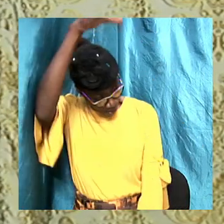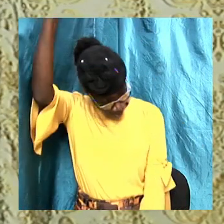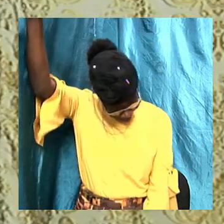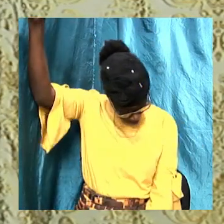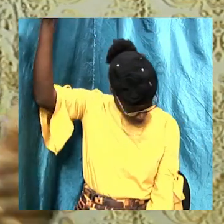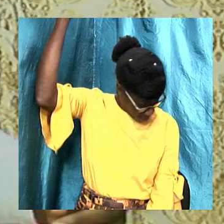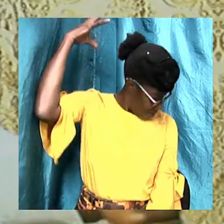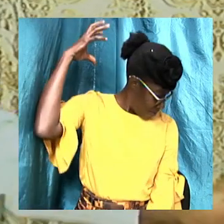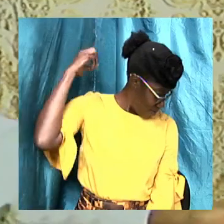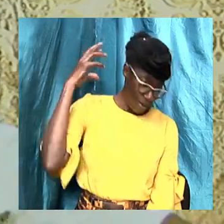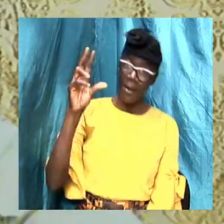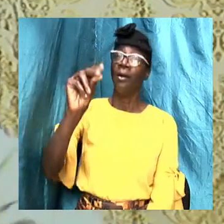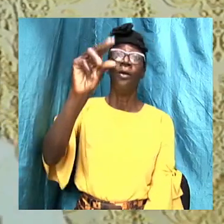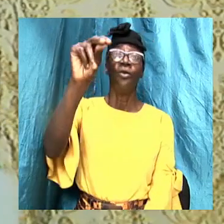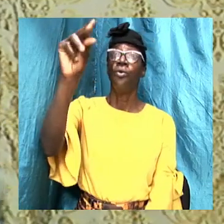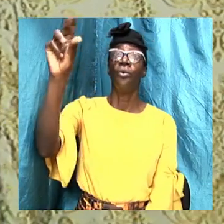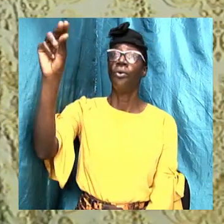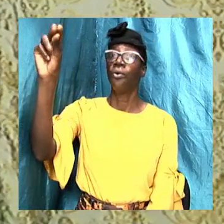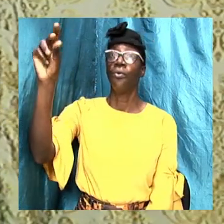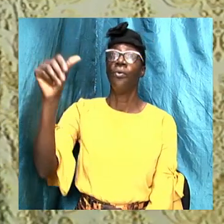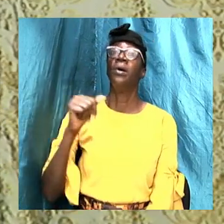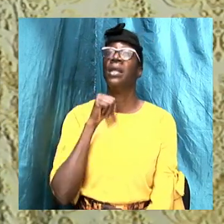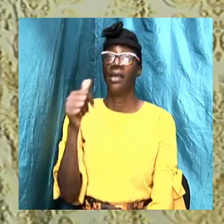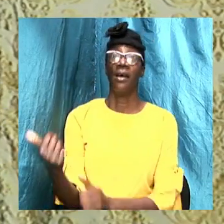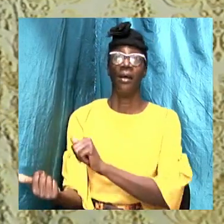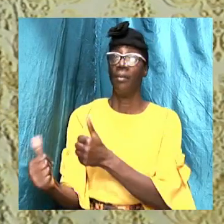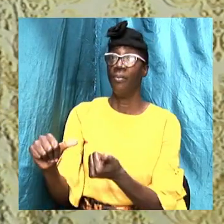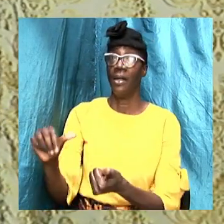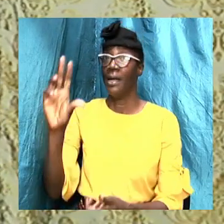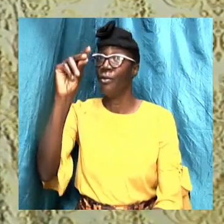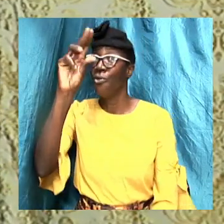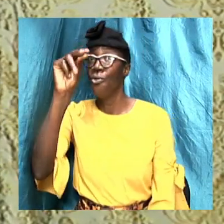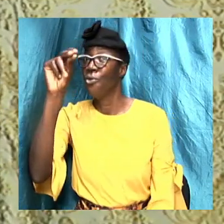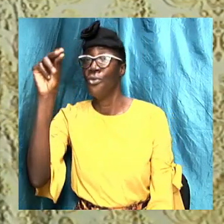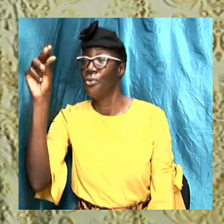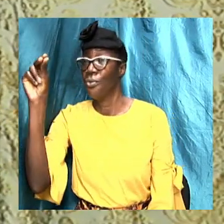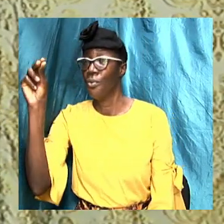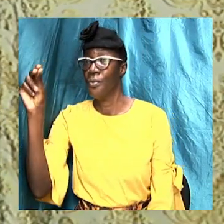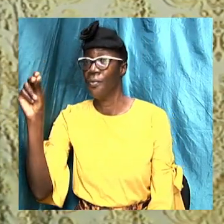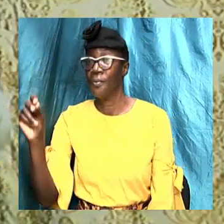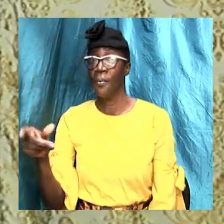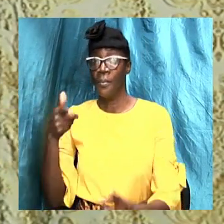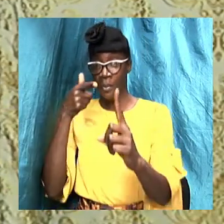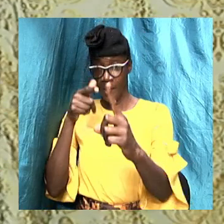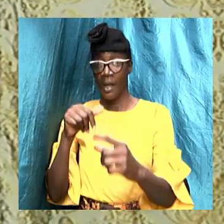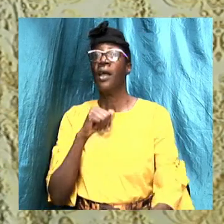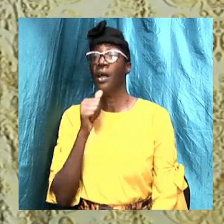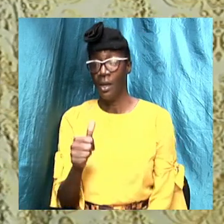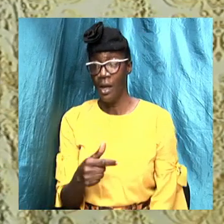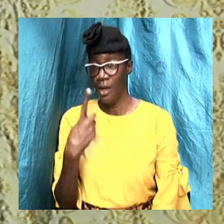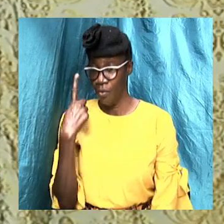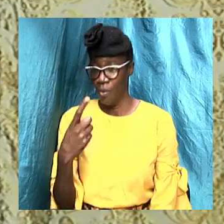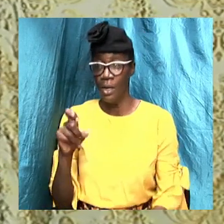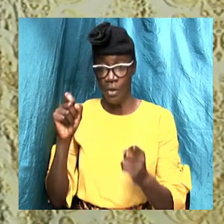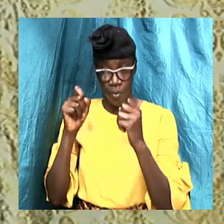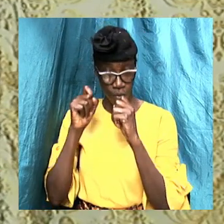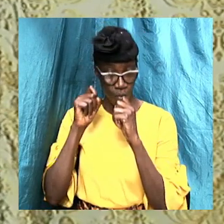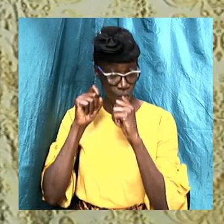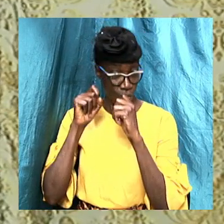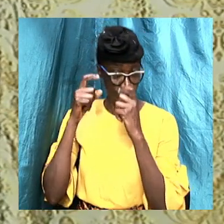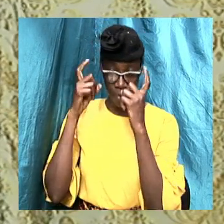and they consider that baptism Now I am not the one to question the word of God